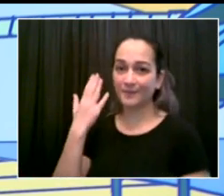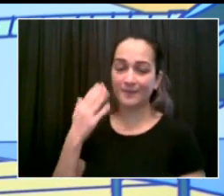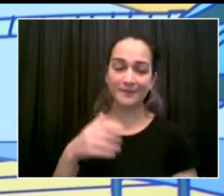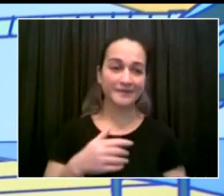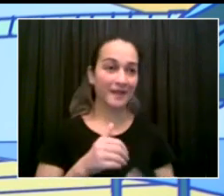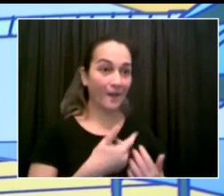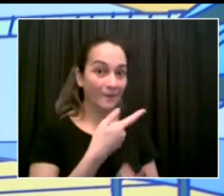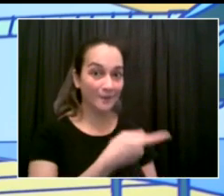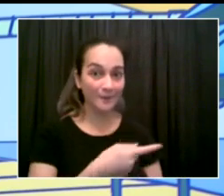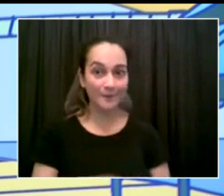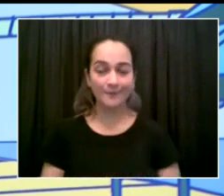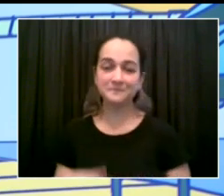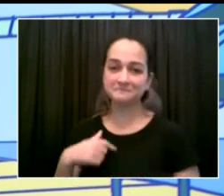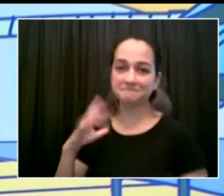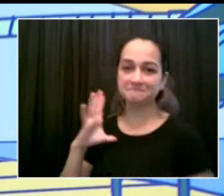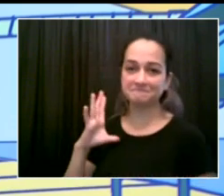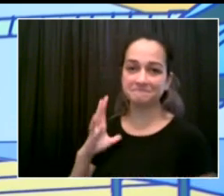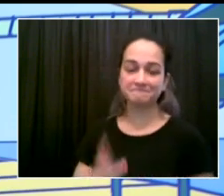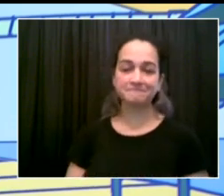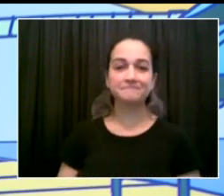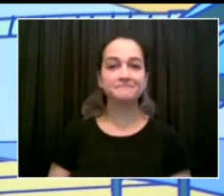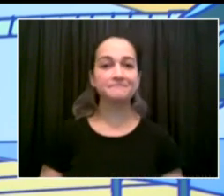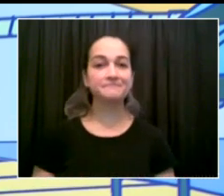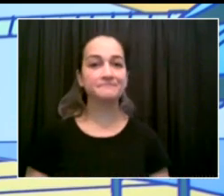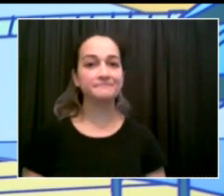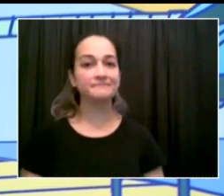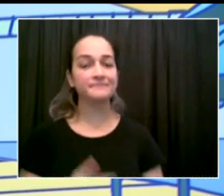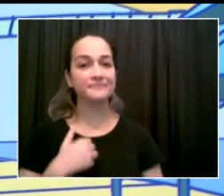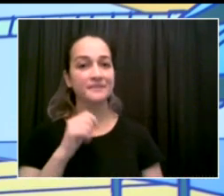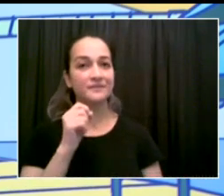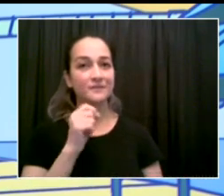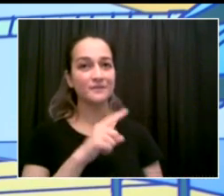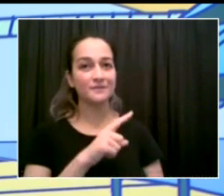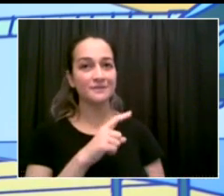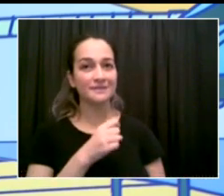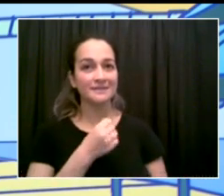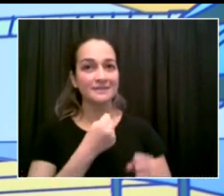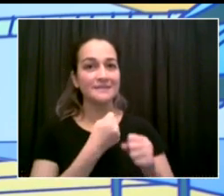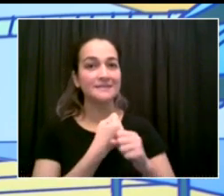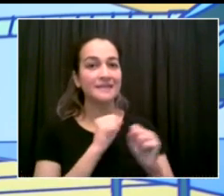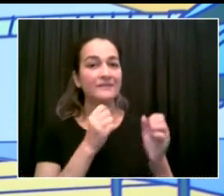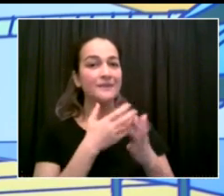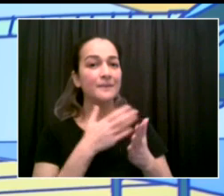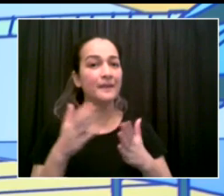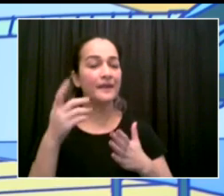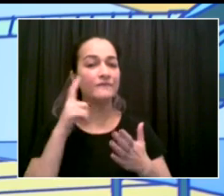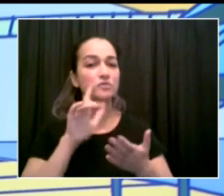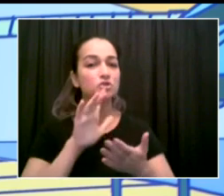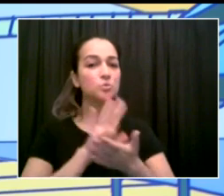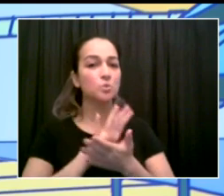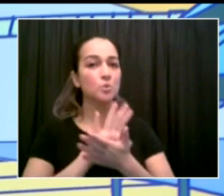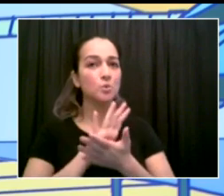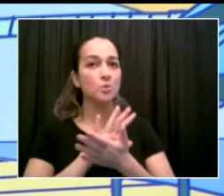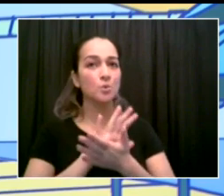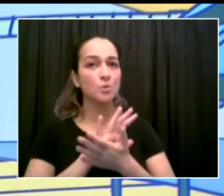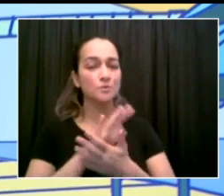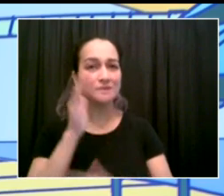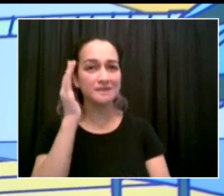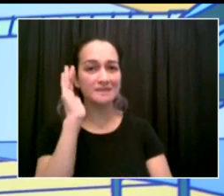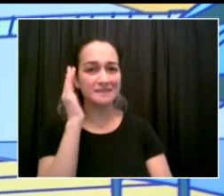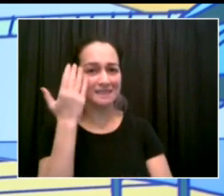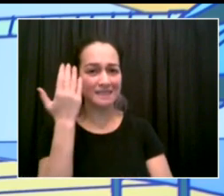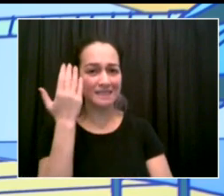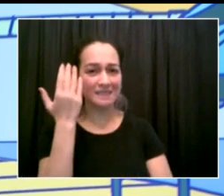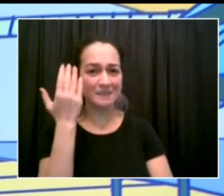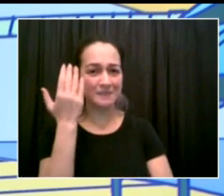one aspect of the safety plan for schools, where there's a pretty significant discrepancy between what the city is planning and